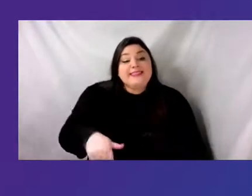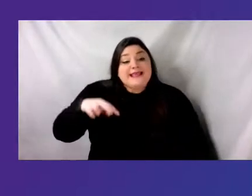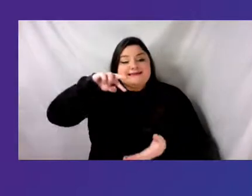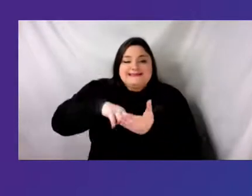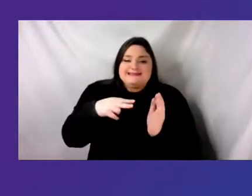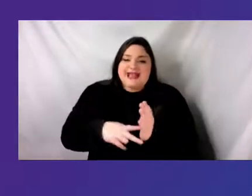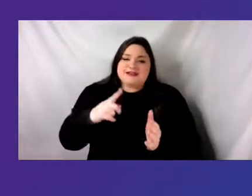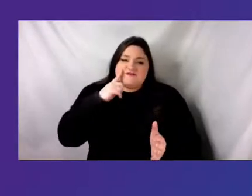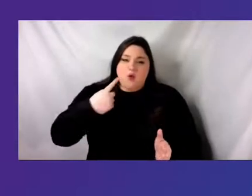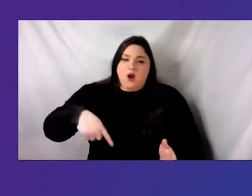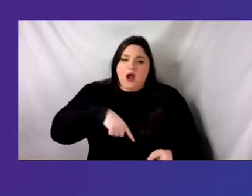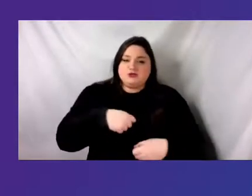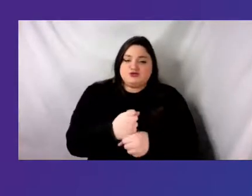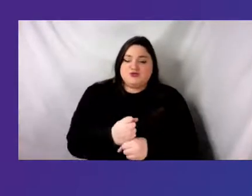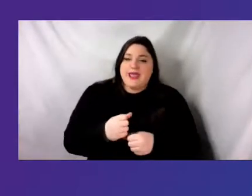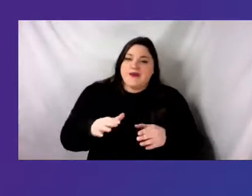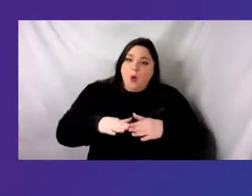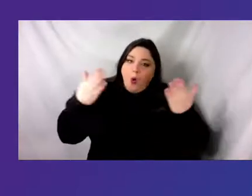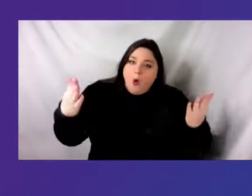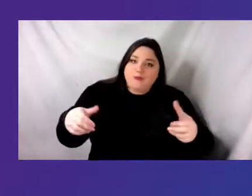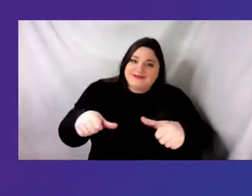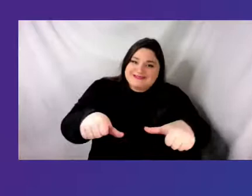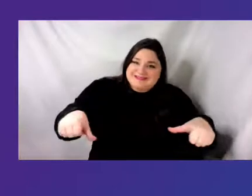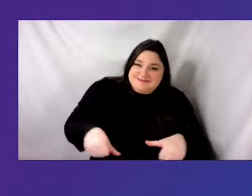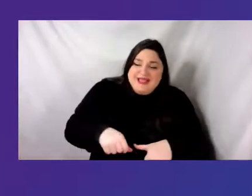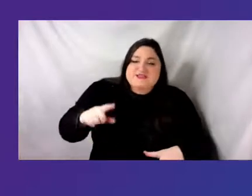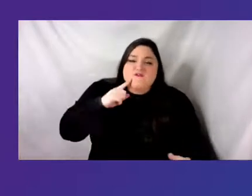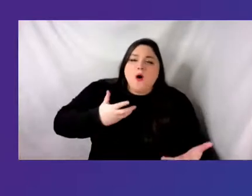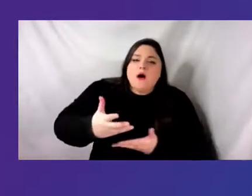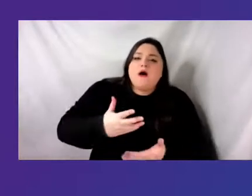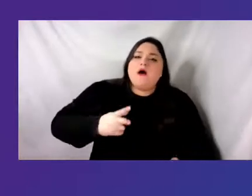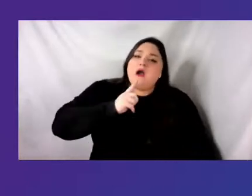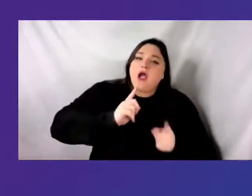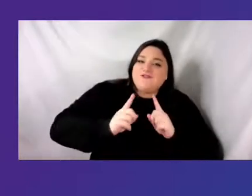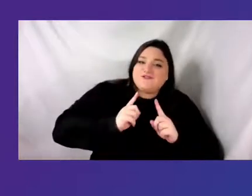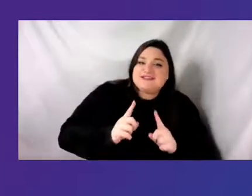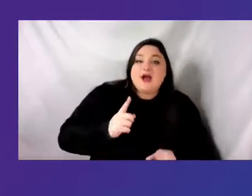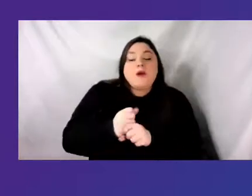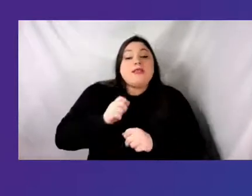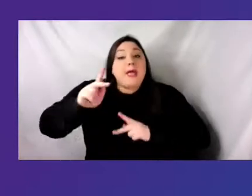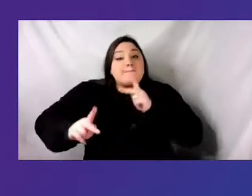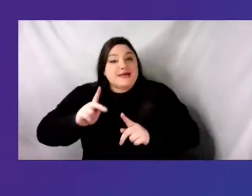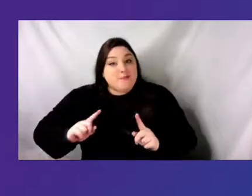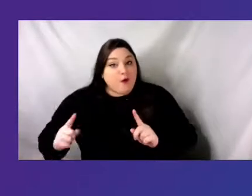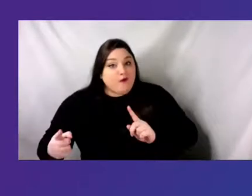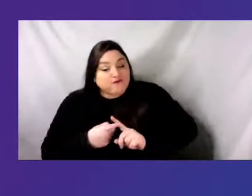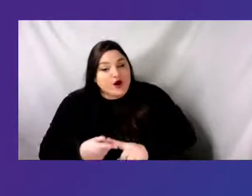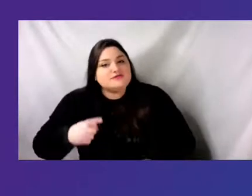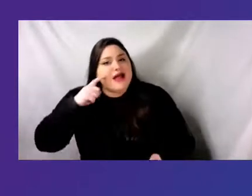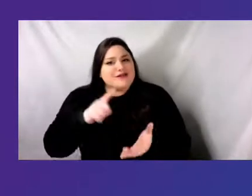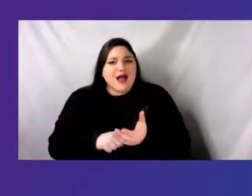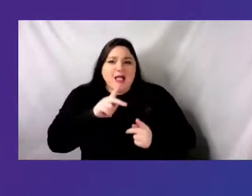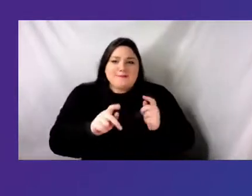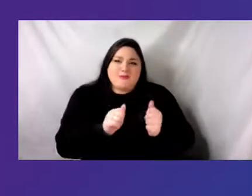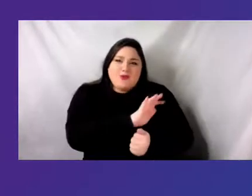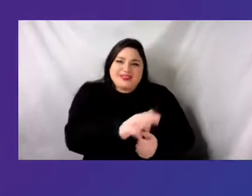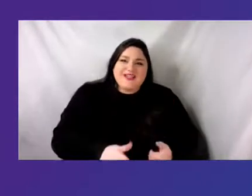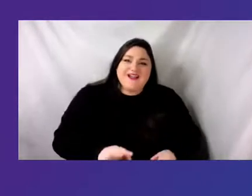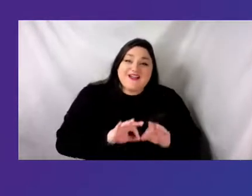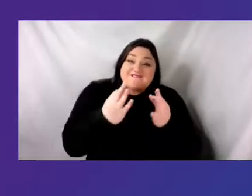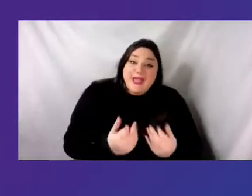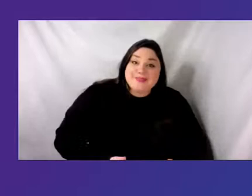about our experiences as people first with family lives financial obligations and emotional needs